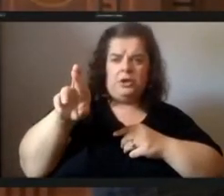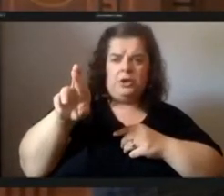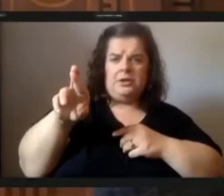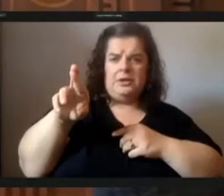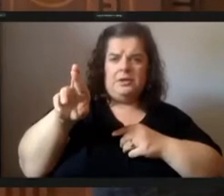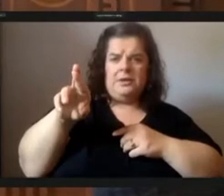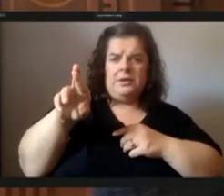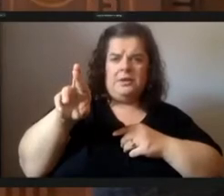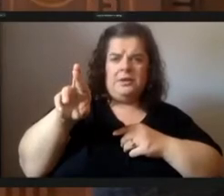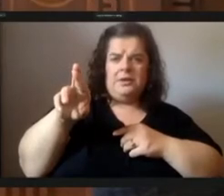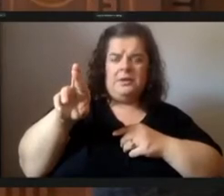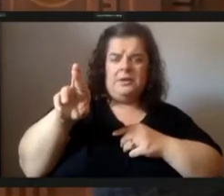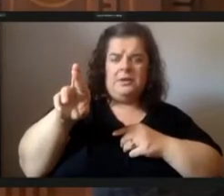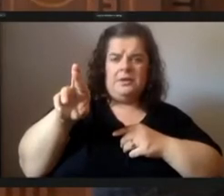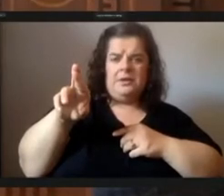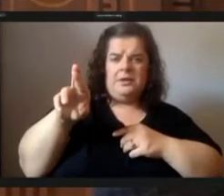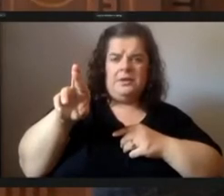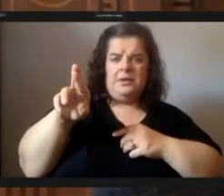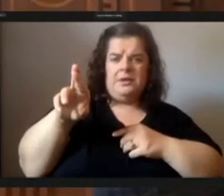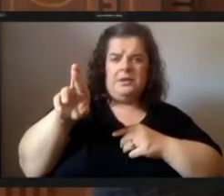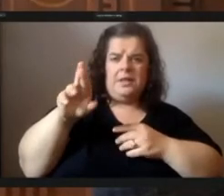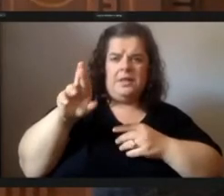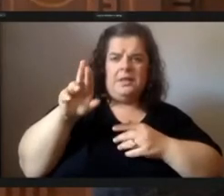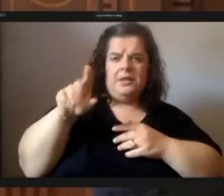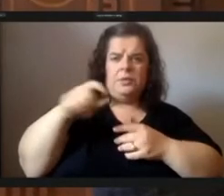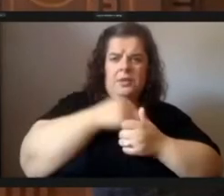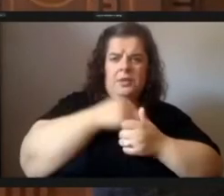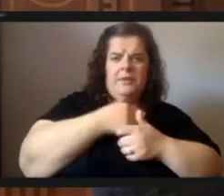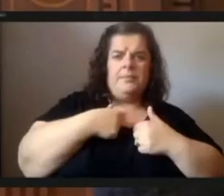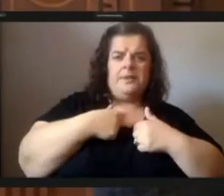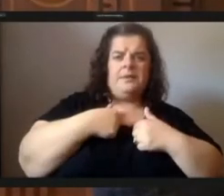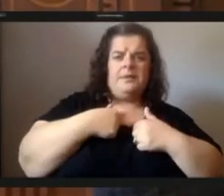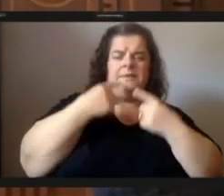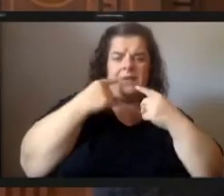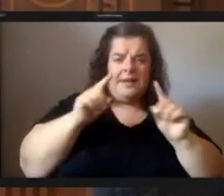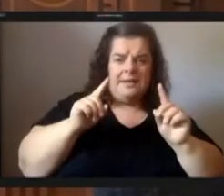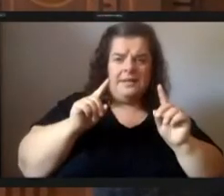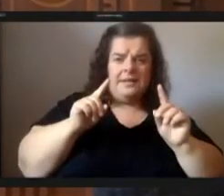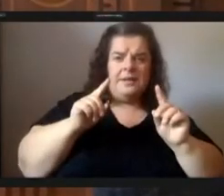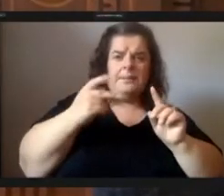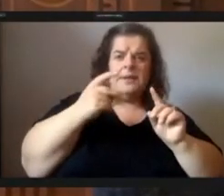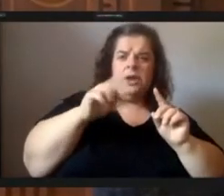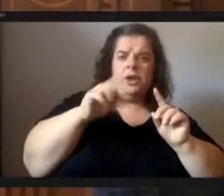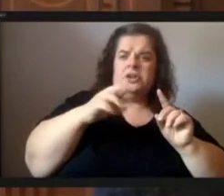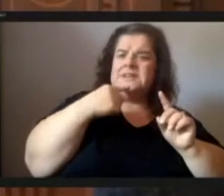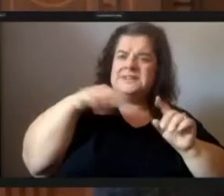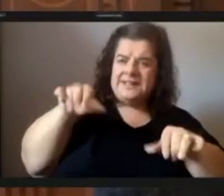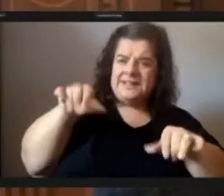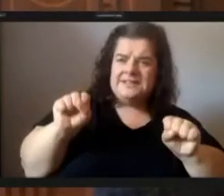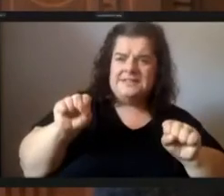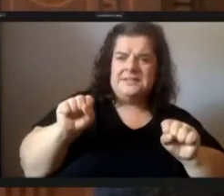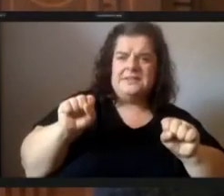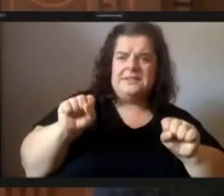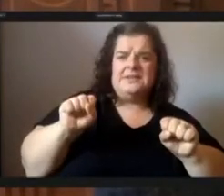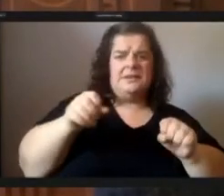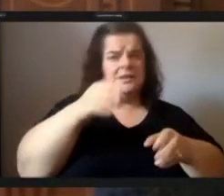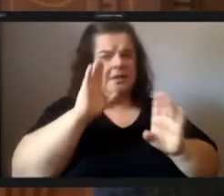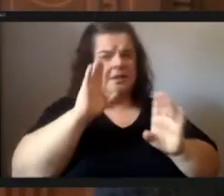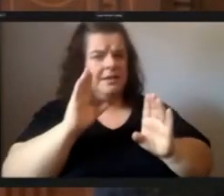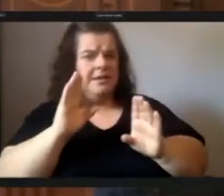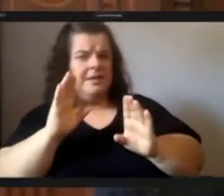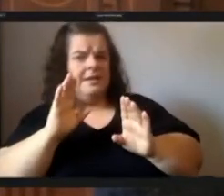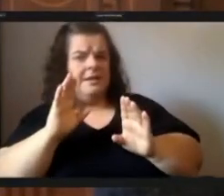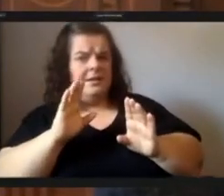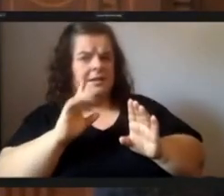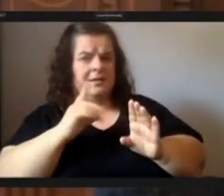if you love me and finally when peter said yes god jesus you